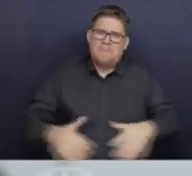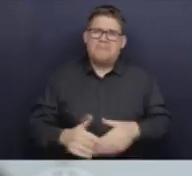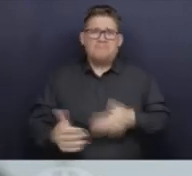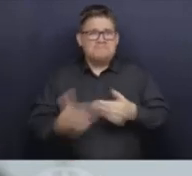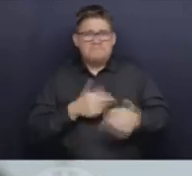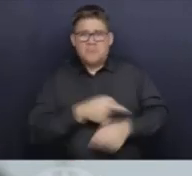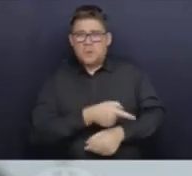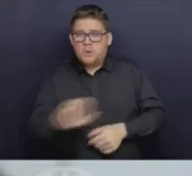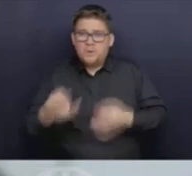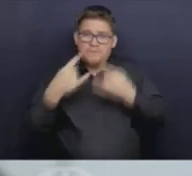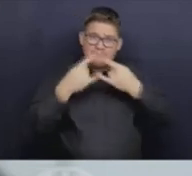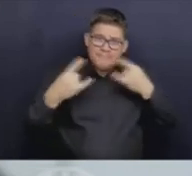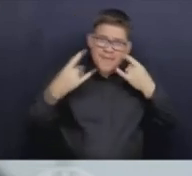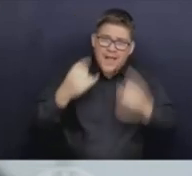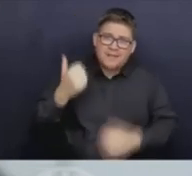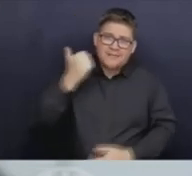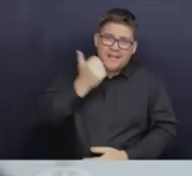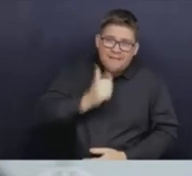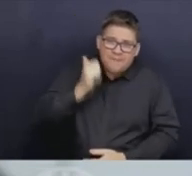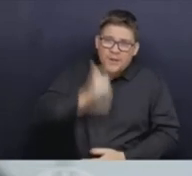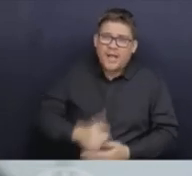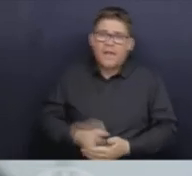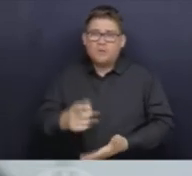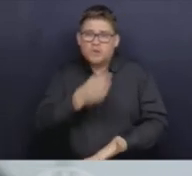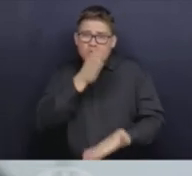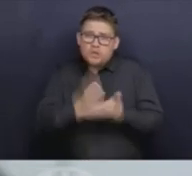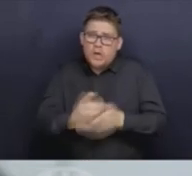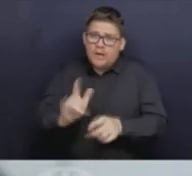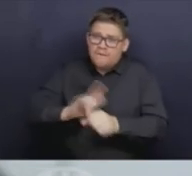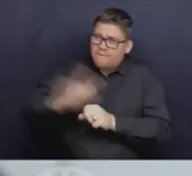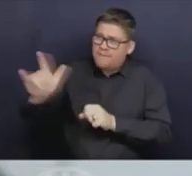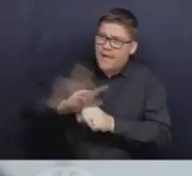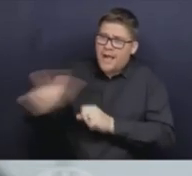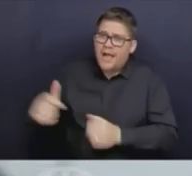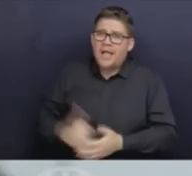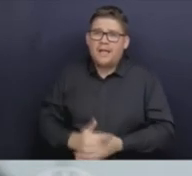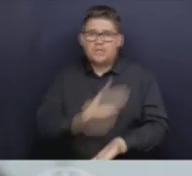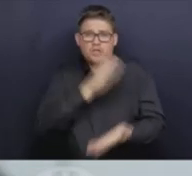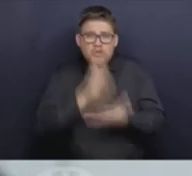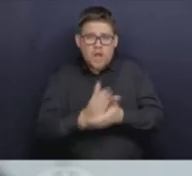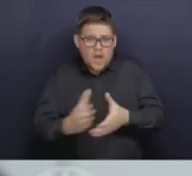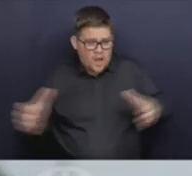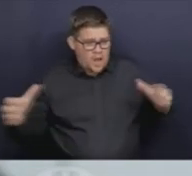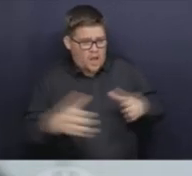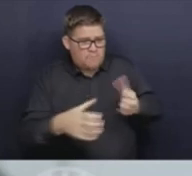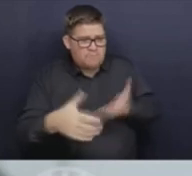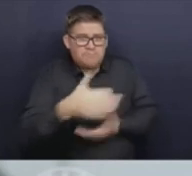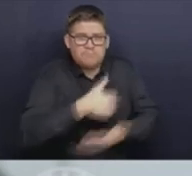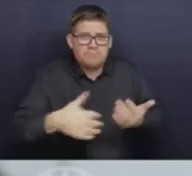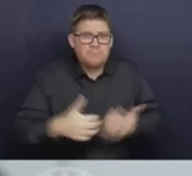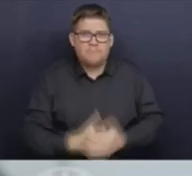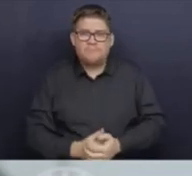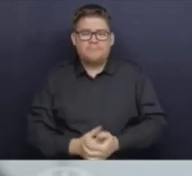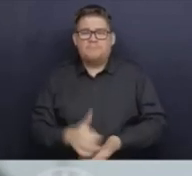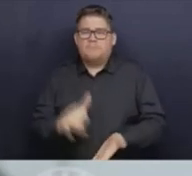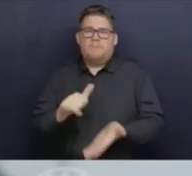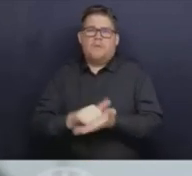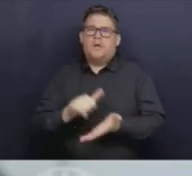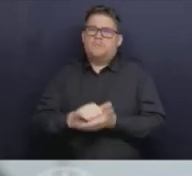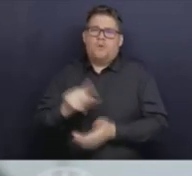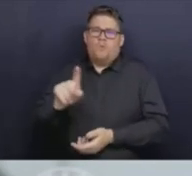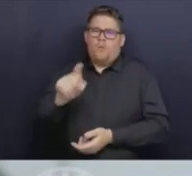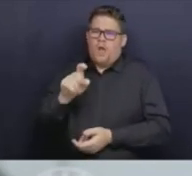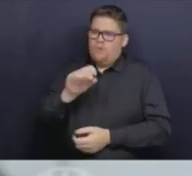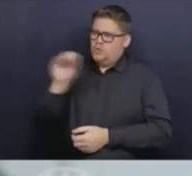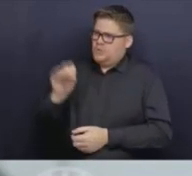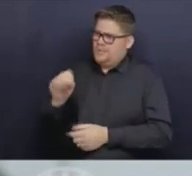travel, and we know these measures have very important negative health impacts too. What we do know is that having the high rates